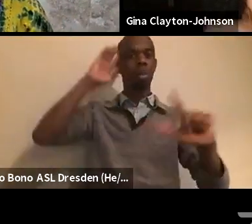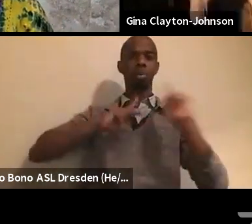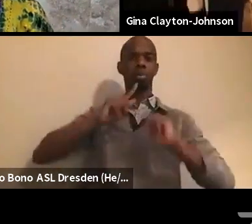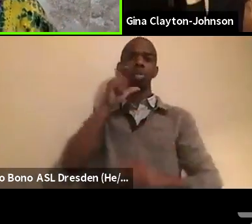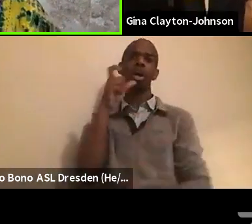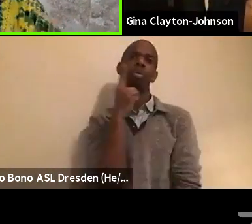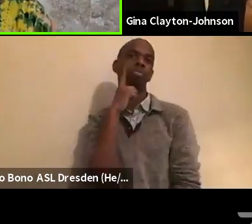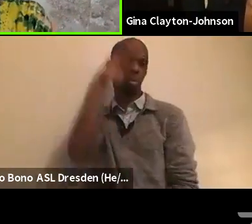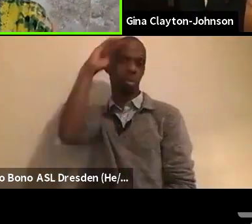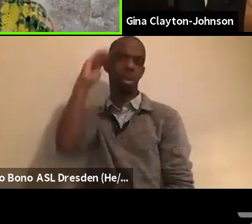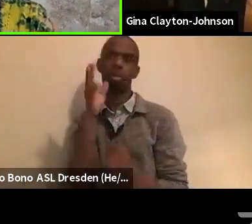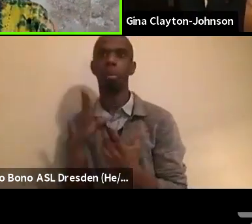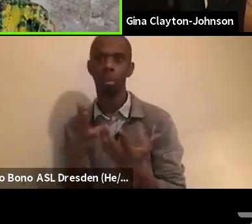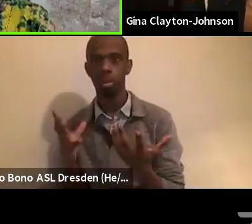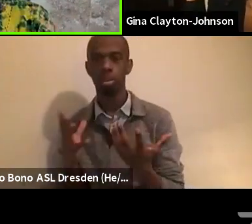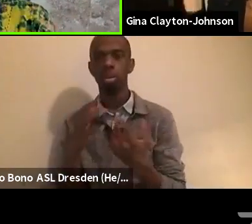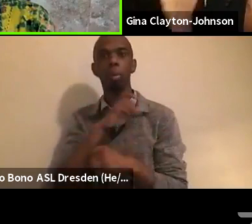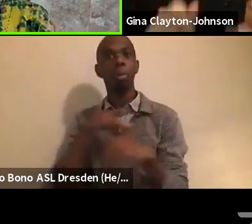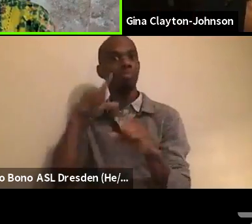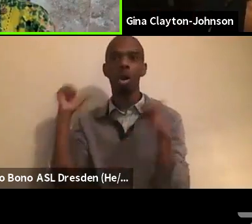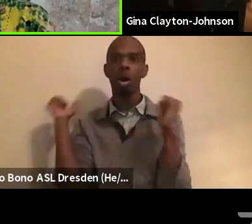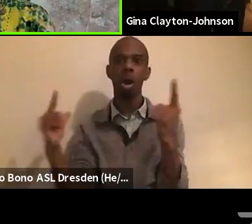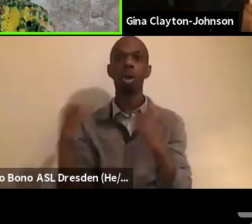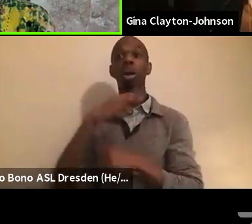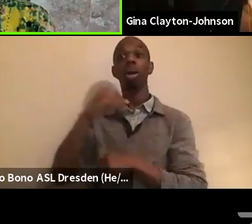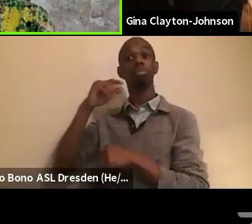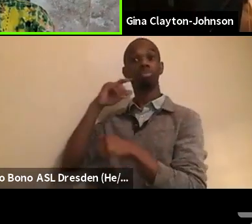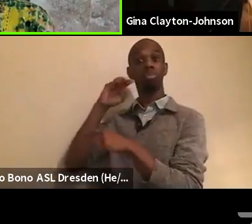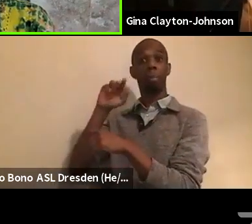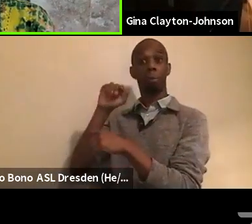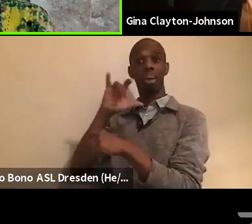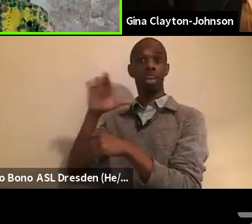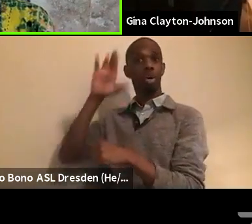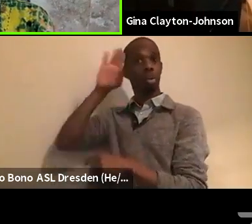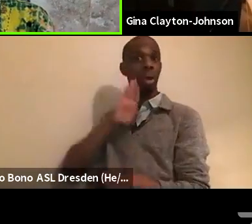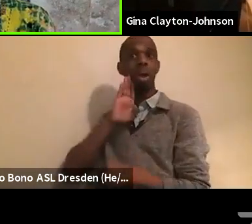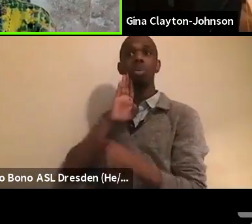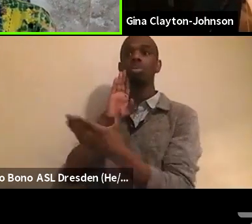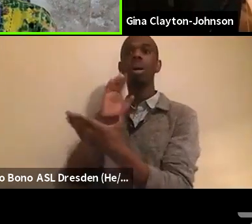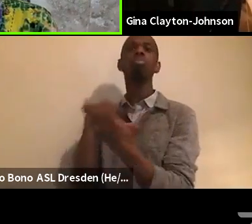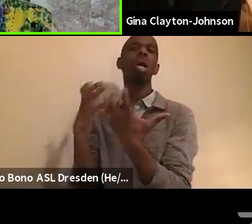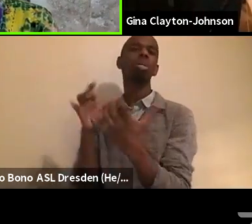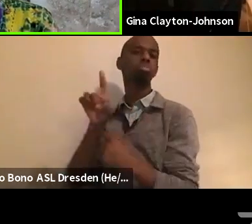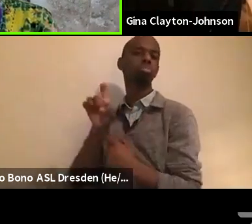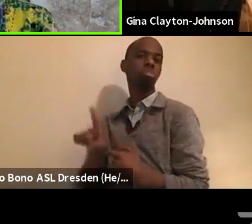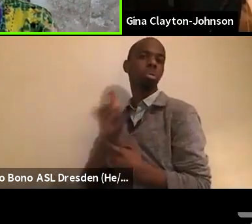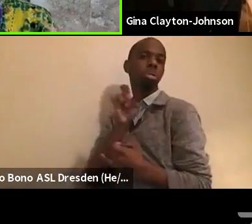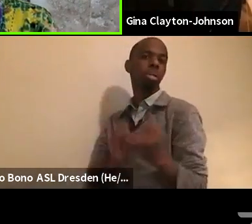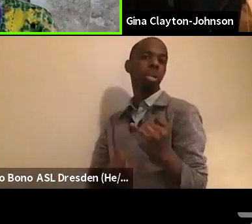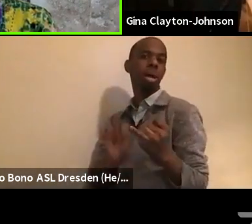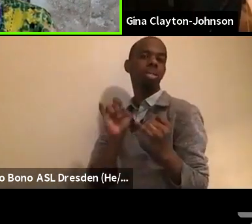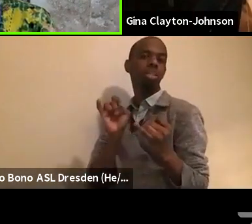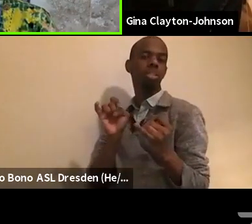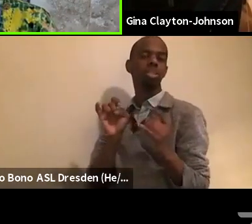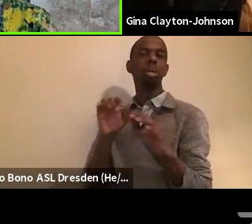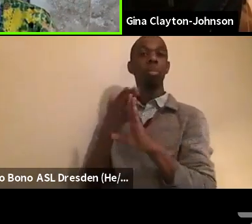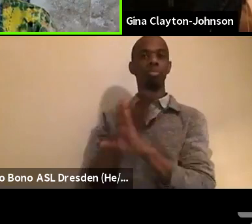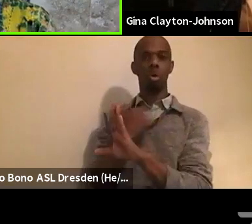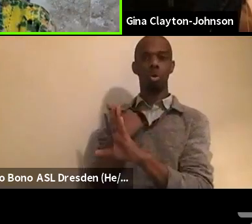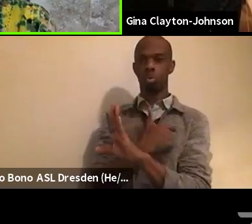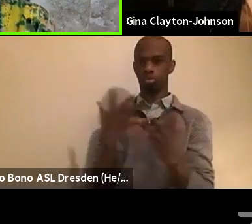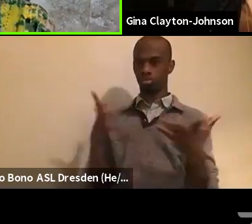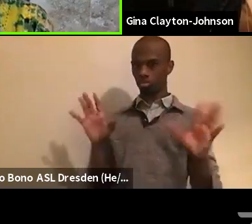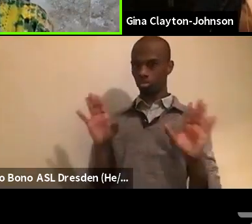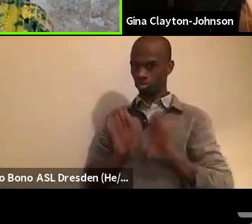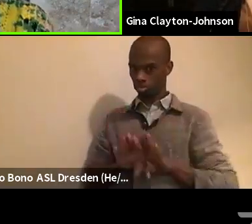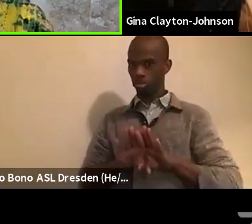Yes. we want to figure out. I want to, um, ask you the last question before we, um, begin our closeout mayor Brown.